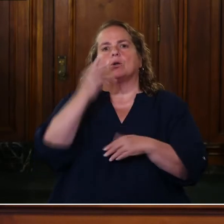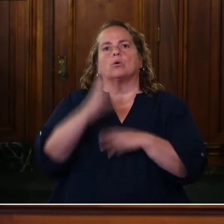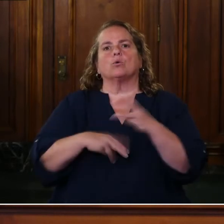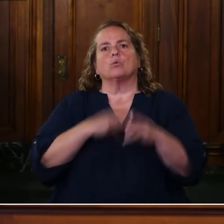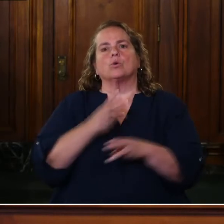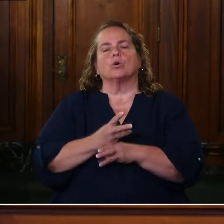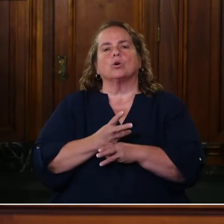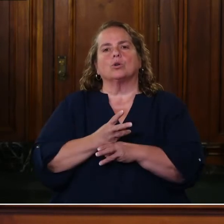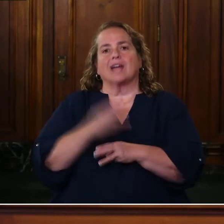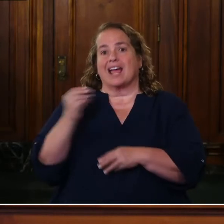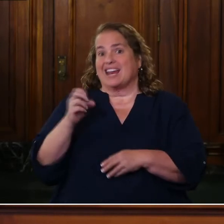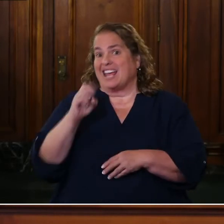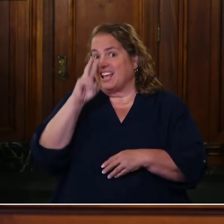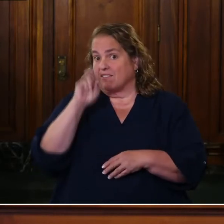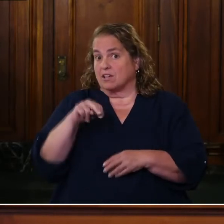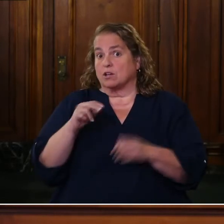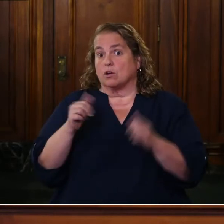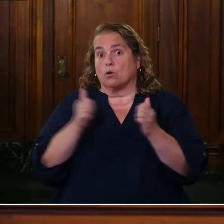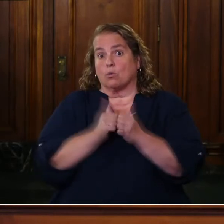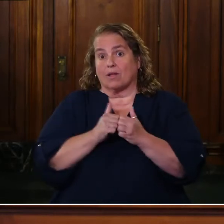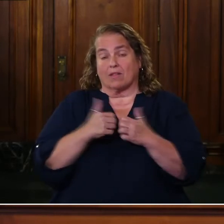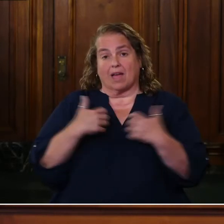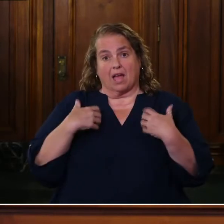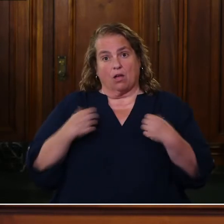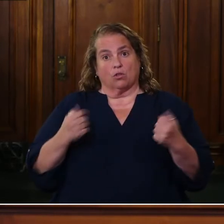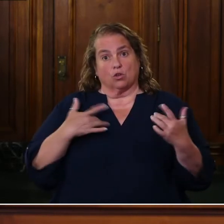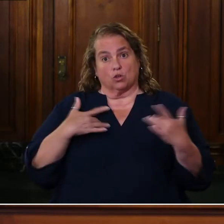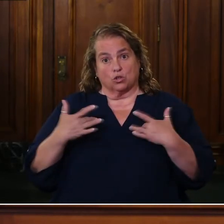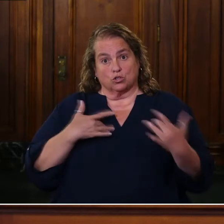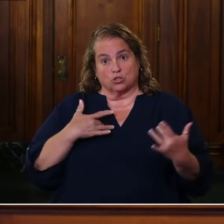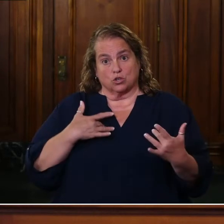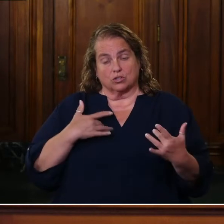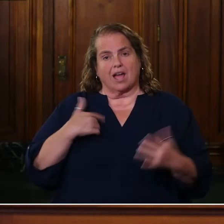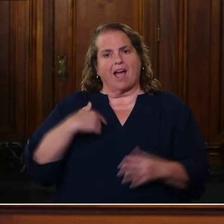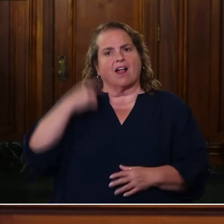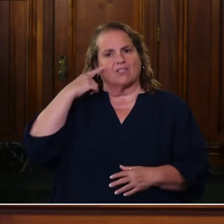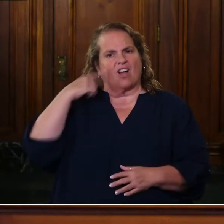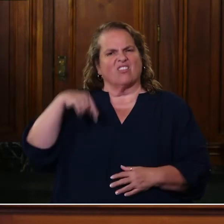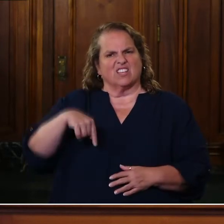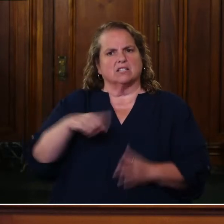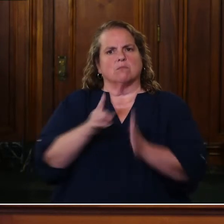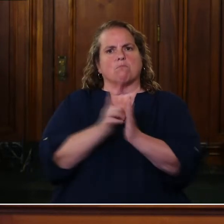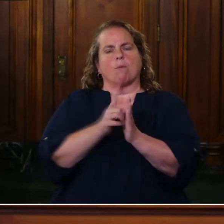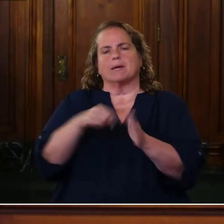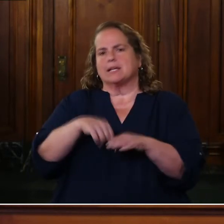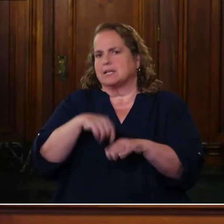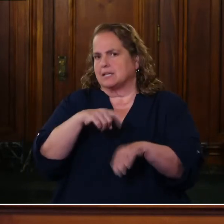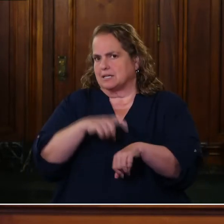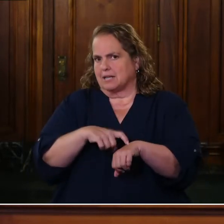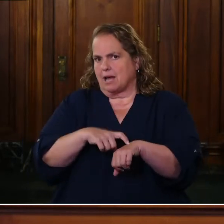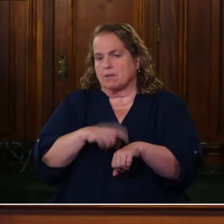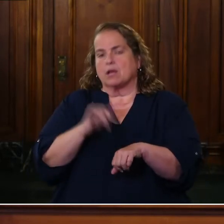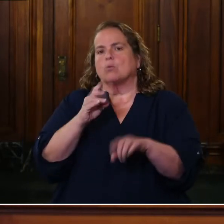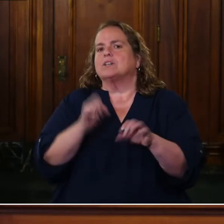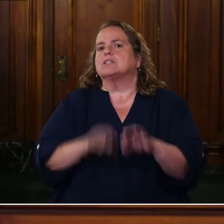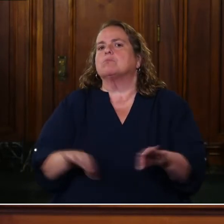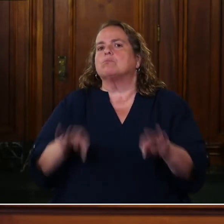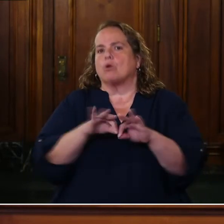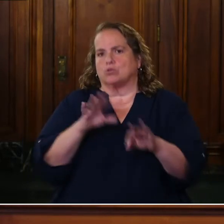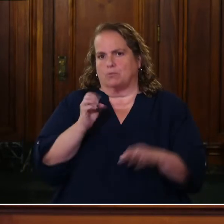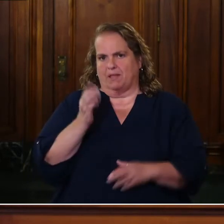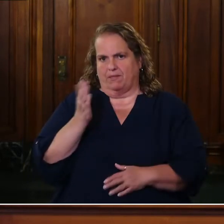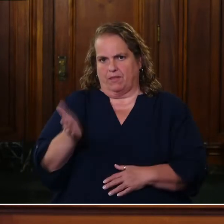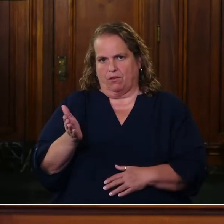Uh, and even with the, the health concerns, I thought this moment in time, uh, it was important to be there.